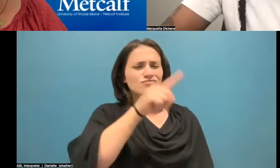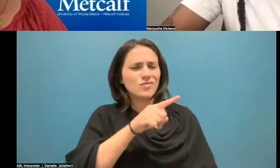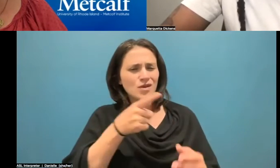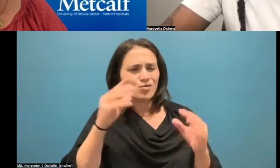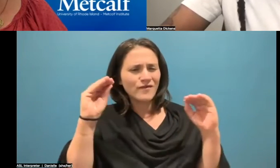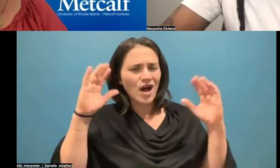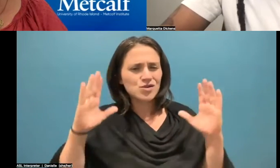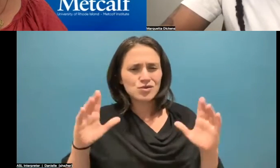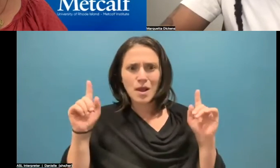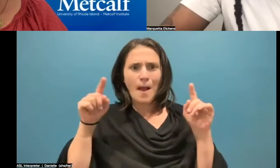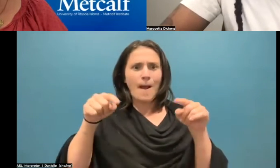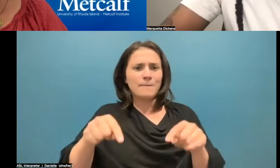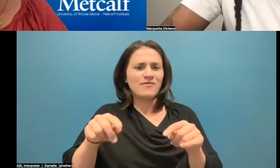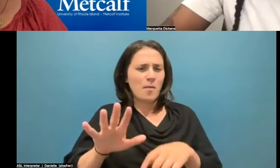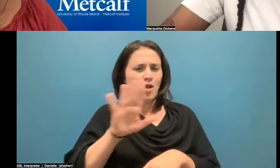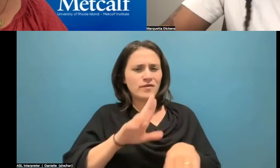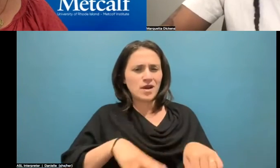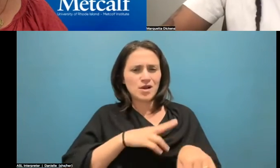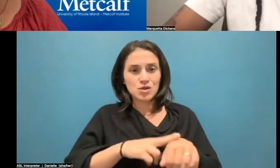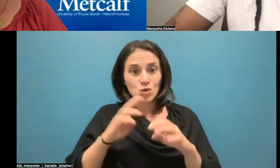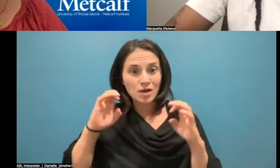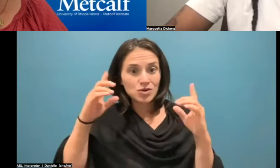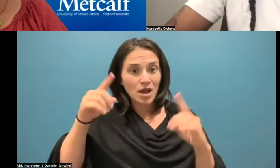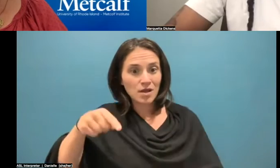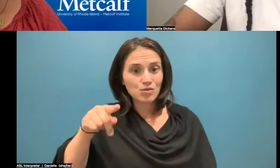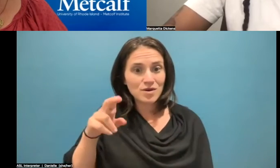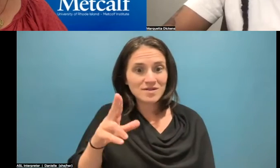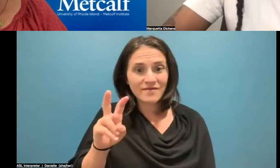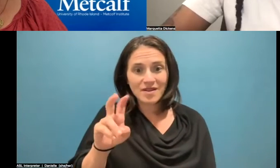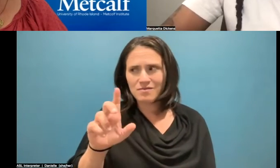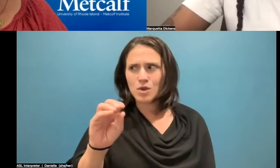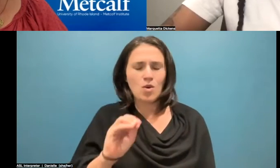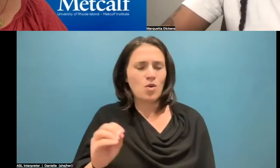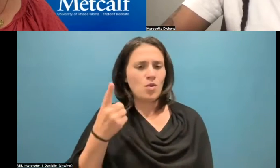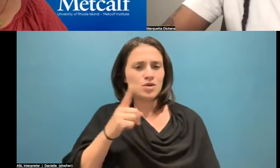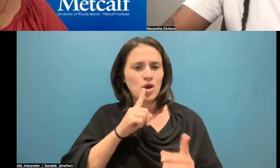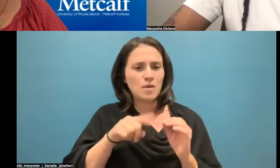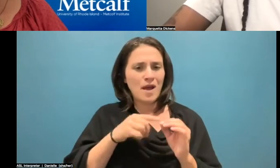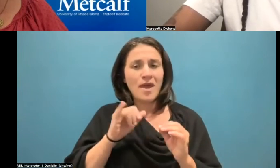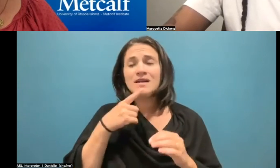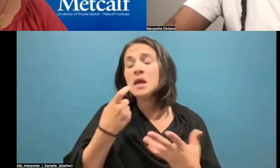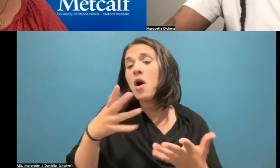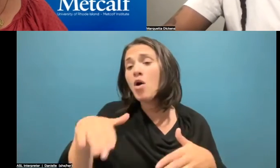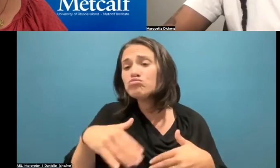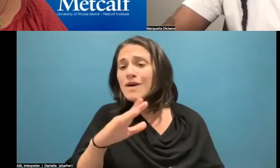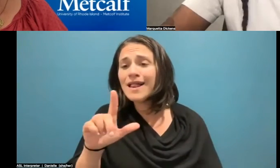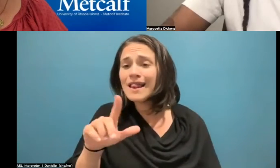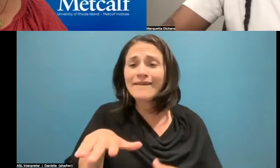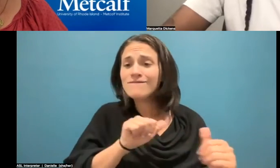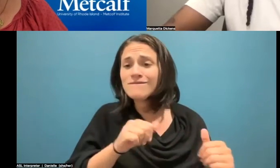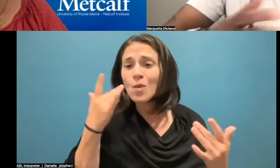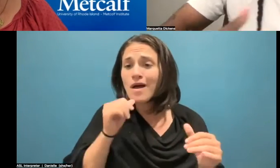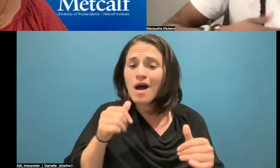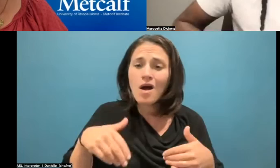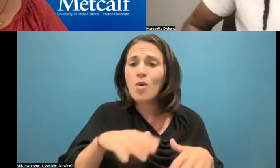educate the citizens of Princeville. No one ever talks about that when they say, hey, just leave. Right? They don't talk about,